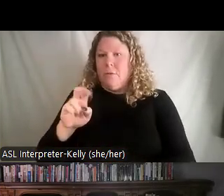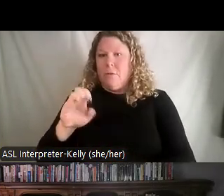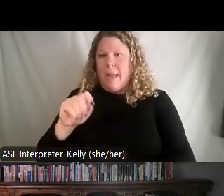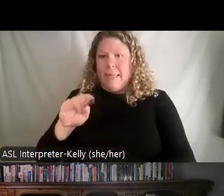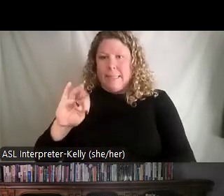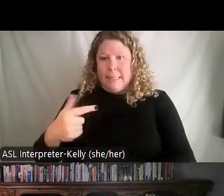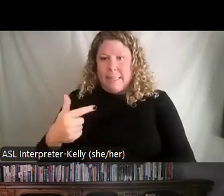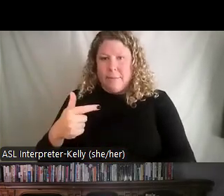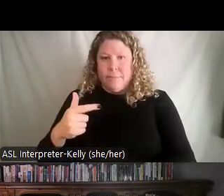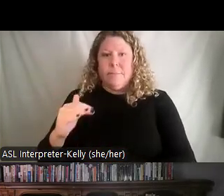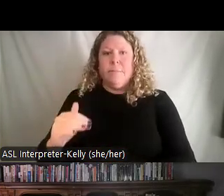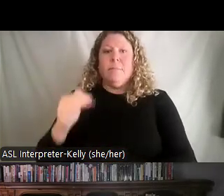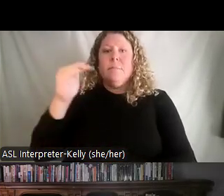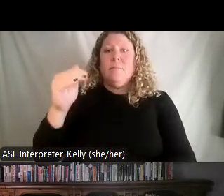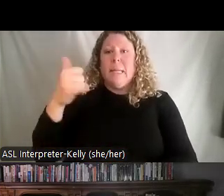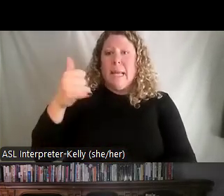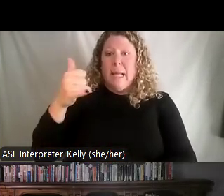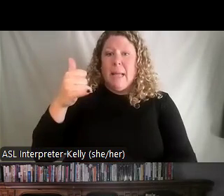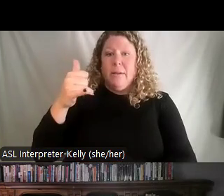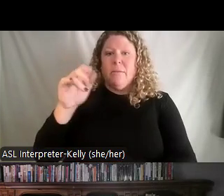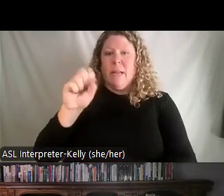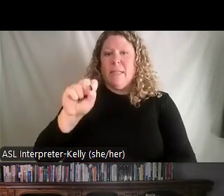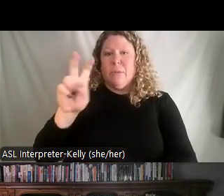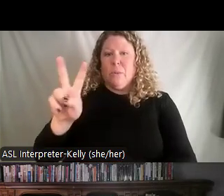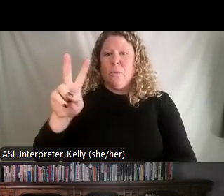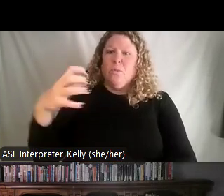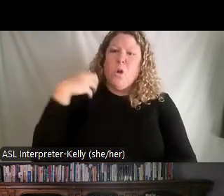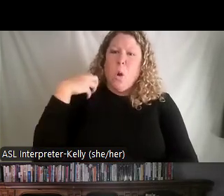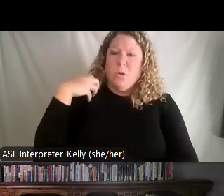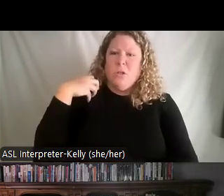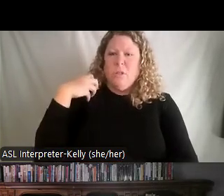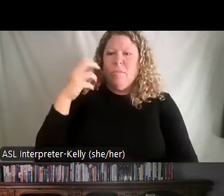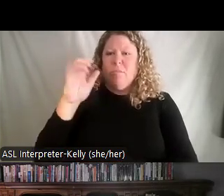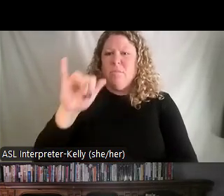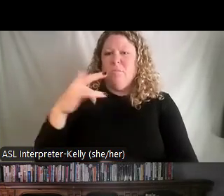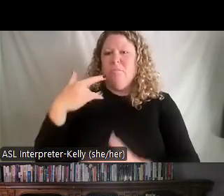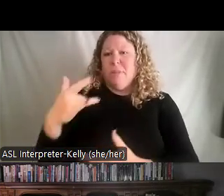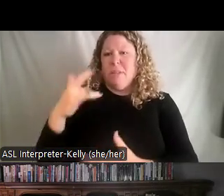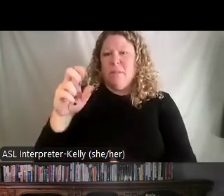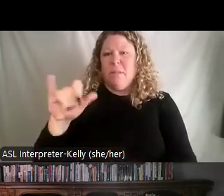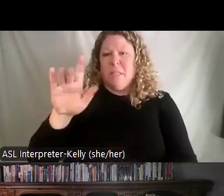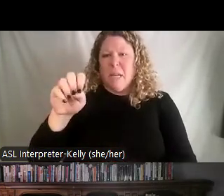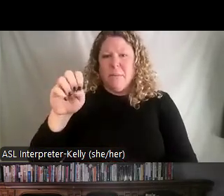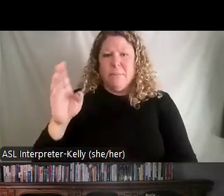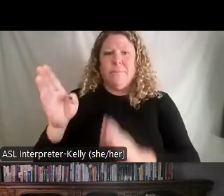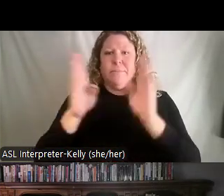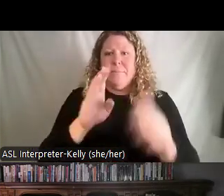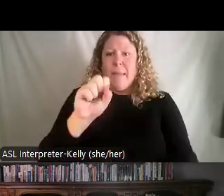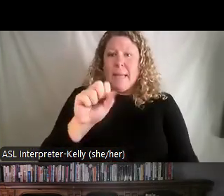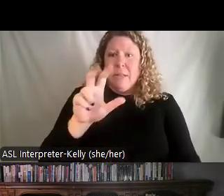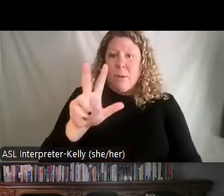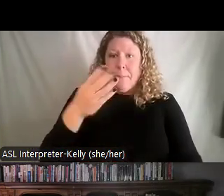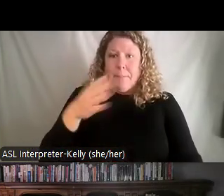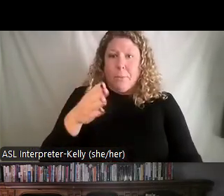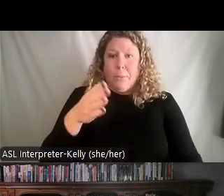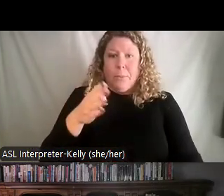we're going to be a little bit less directive. So, it's kind of more of coaching, which is what that style two leadership is known as. In style